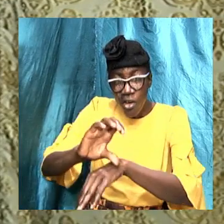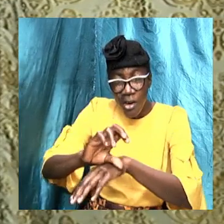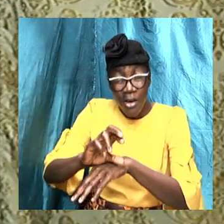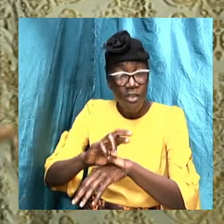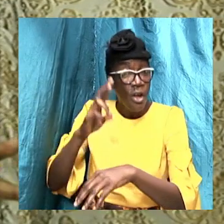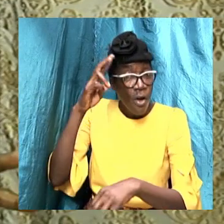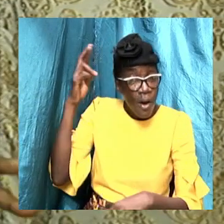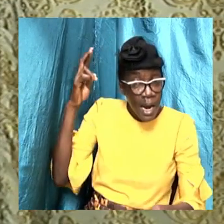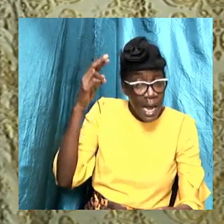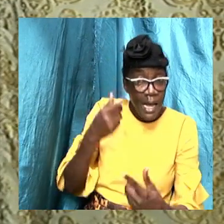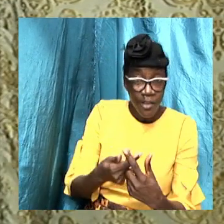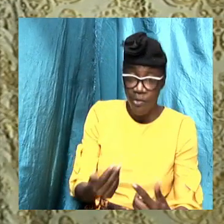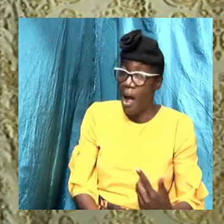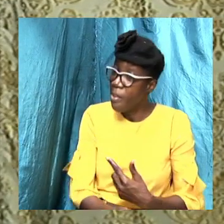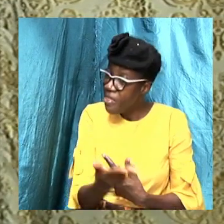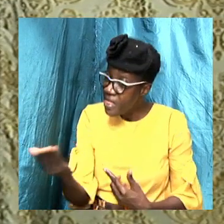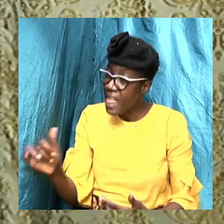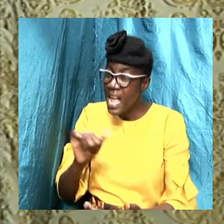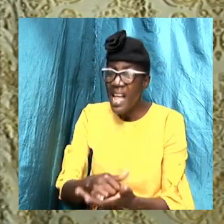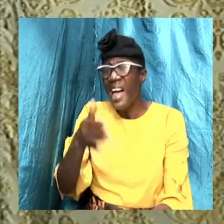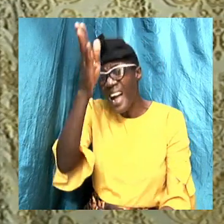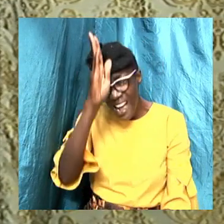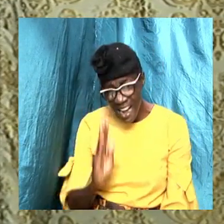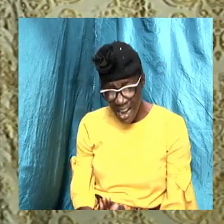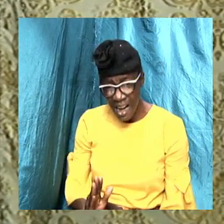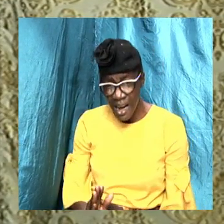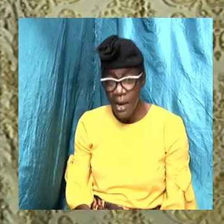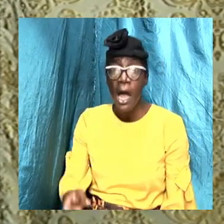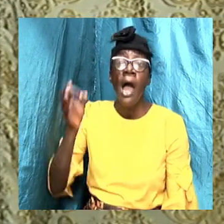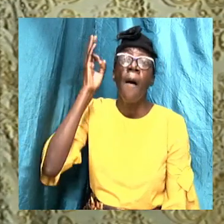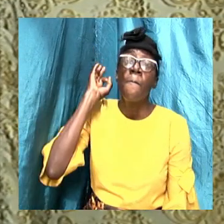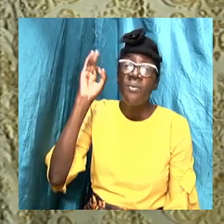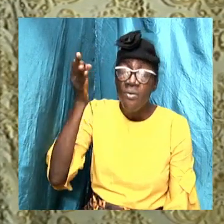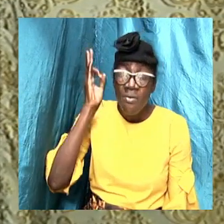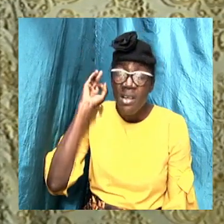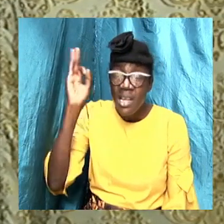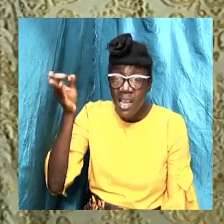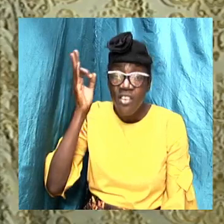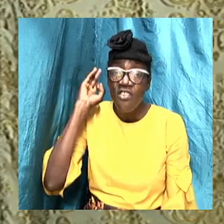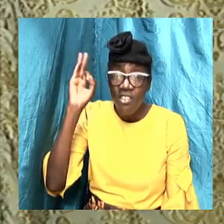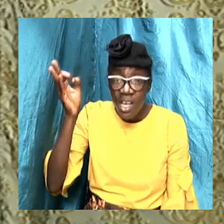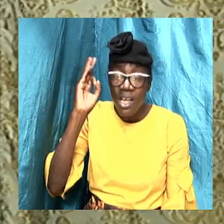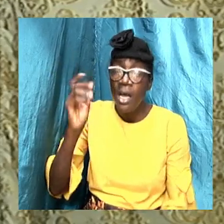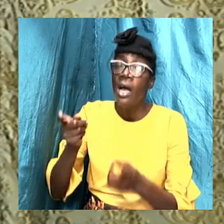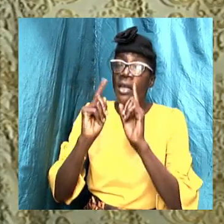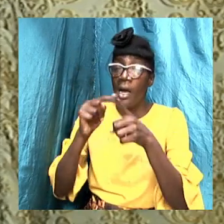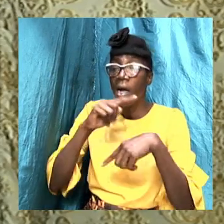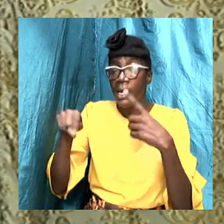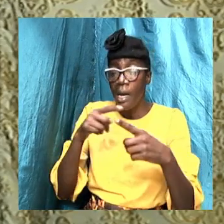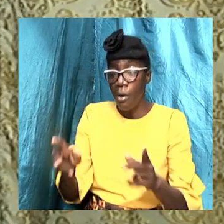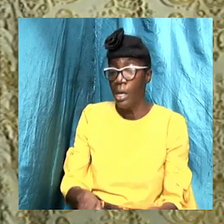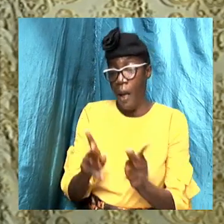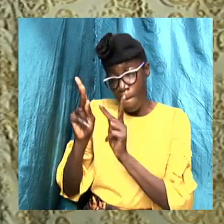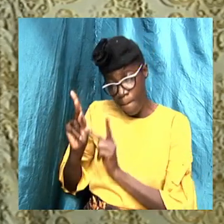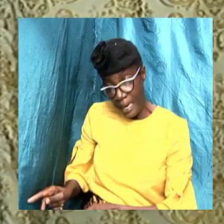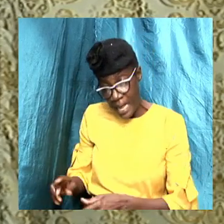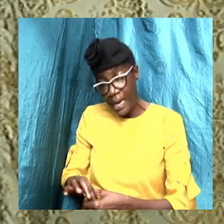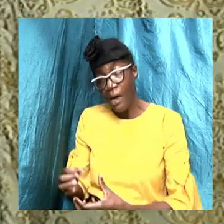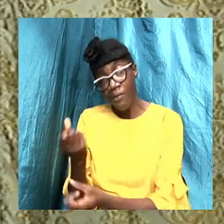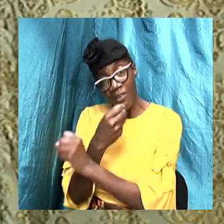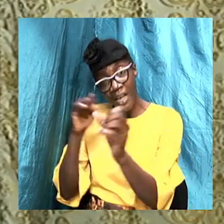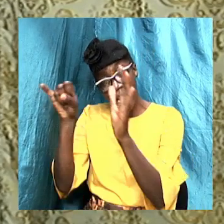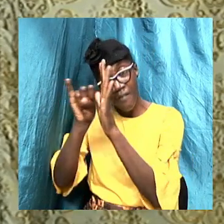there that God was preaching or talking about the plan of salvation